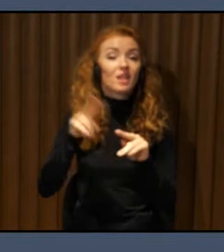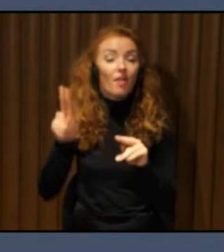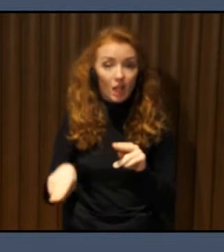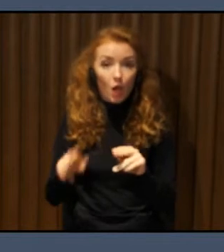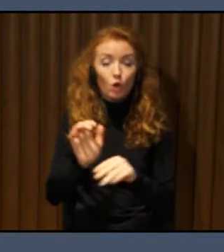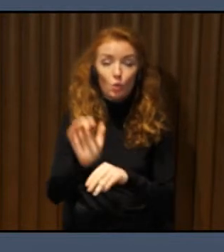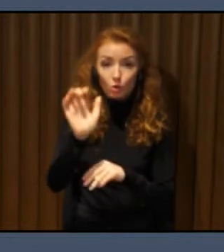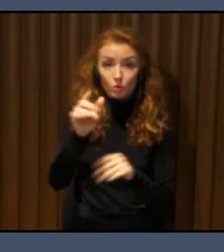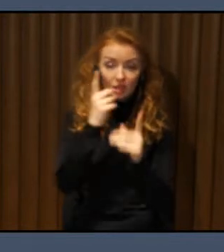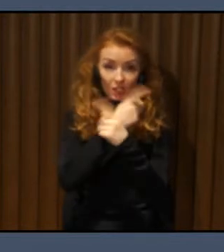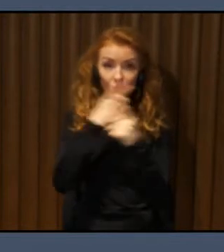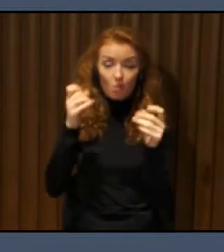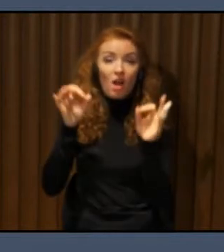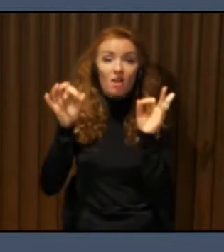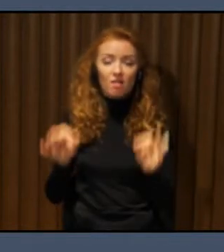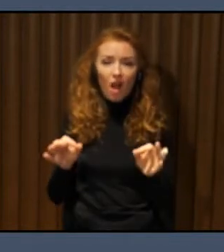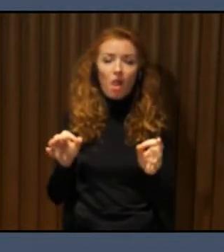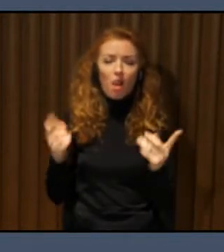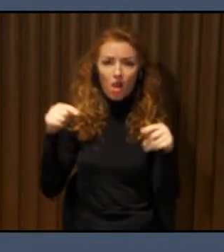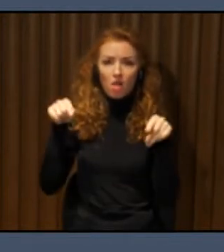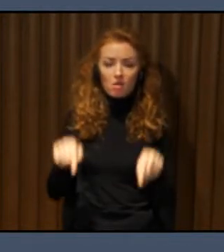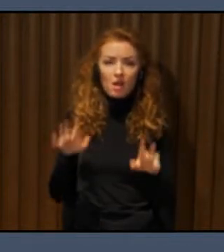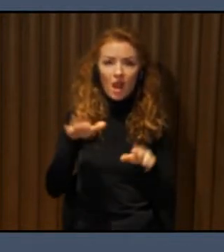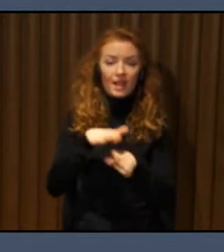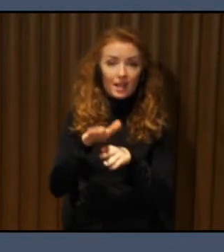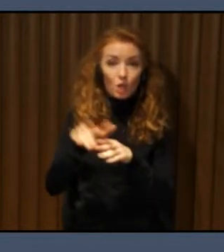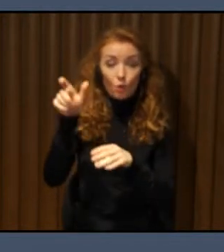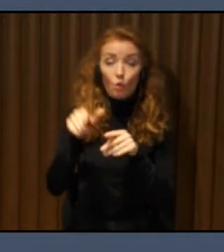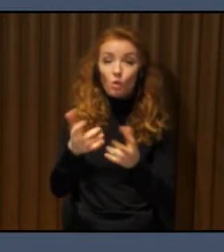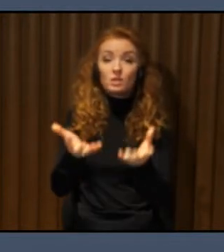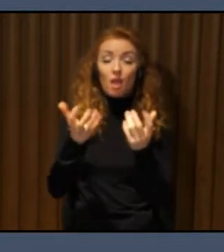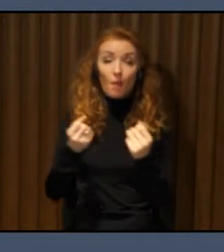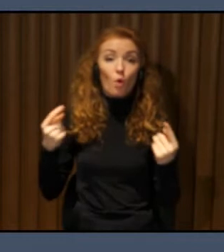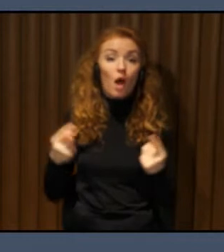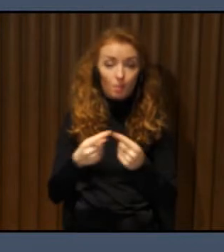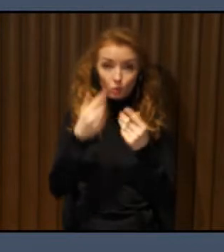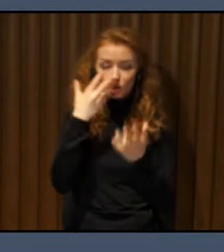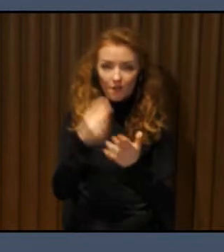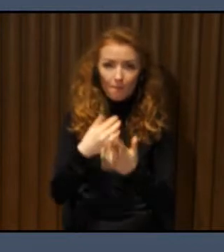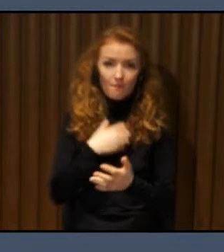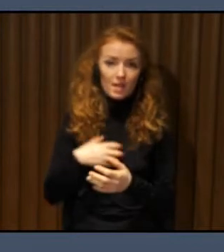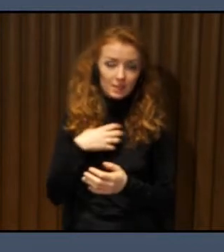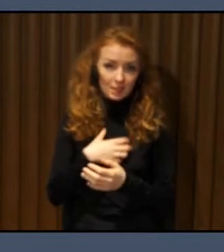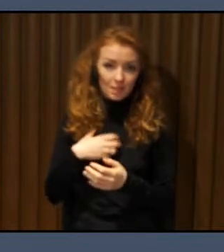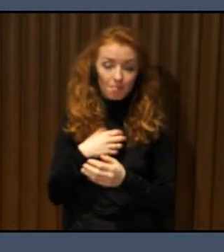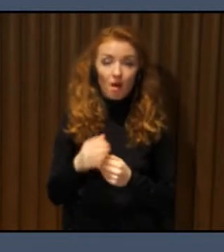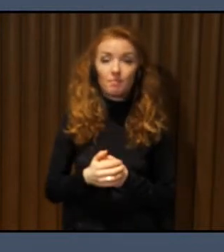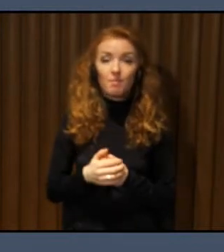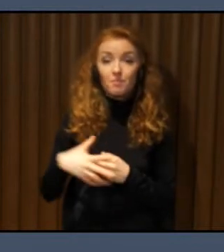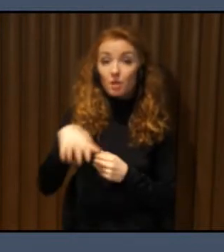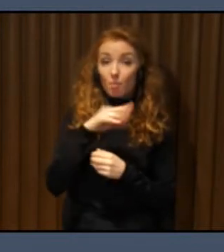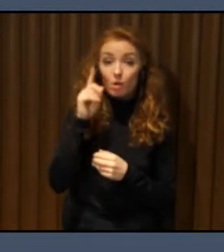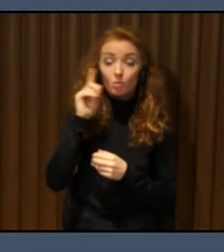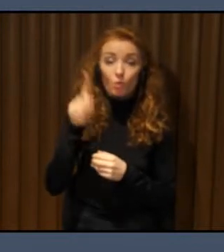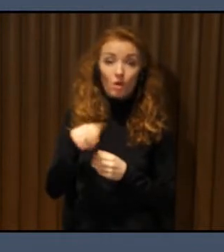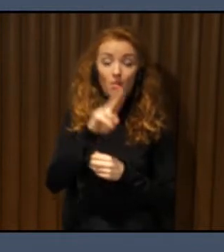time to end users according to their needs. And of course, in the middle of this, we don't forget human assistance, human training.